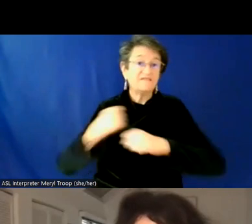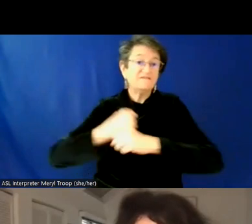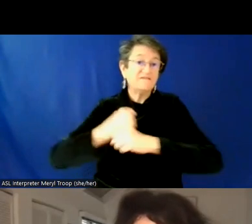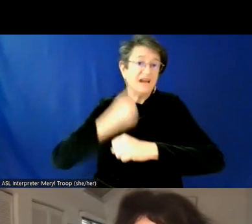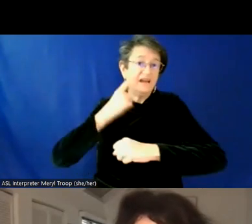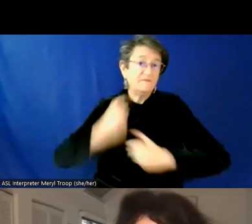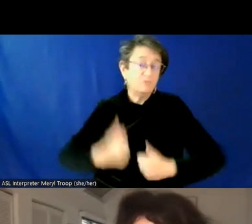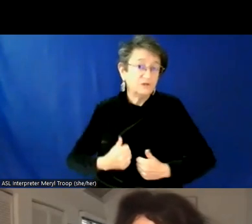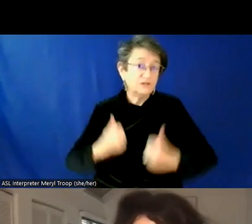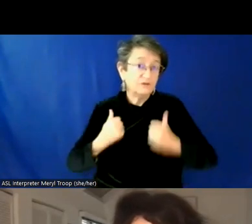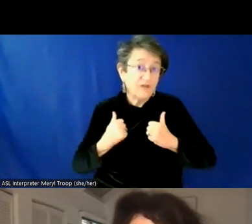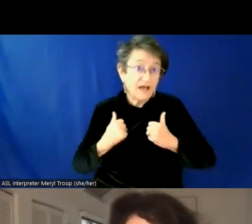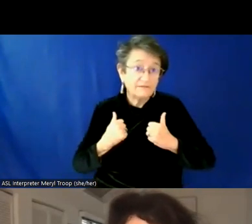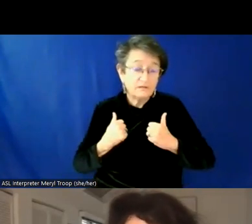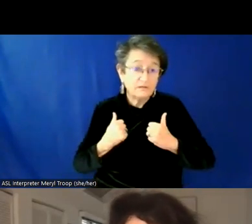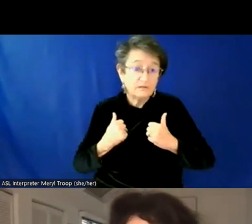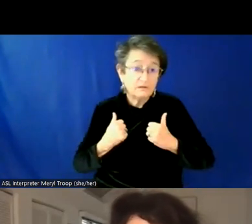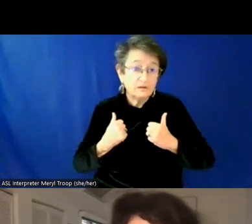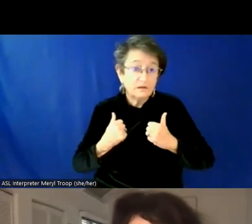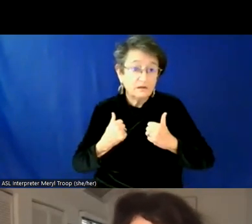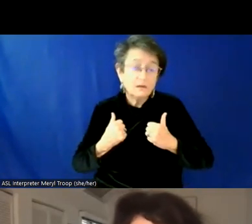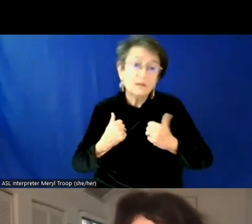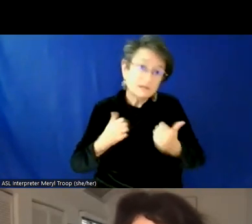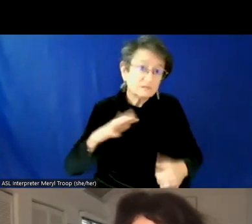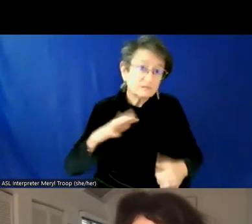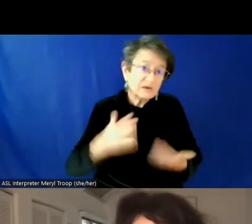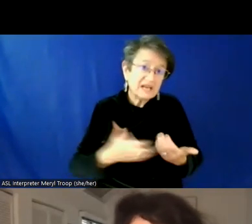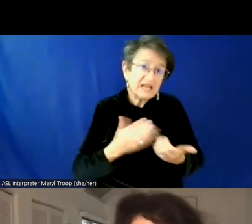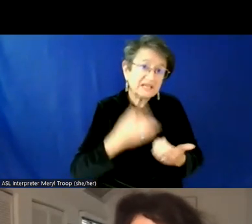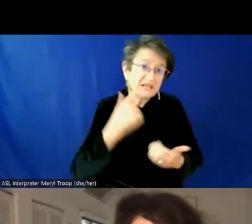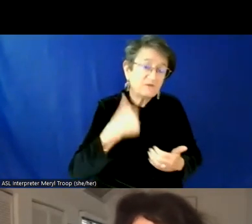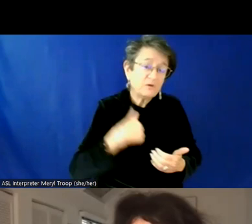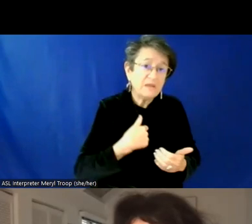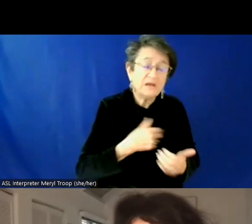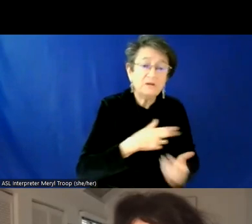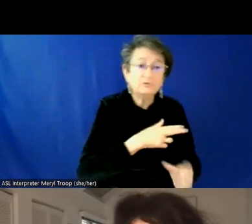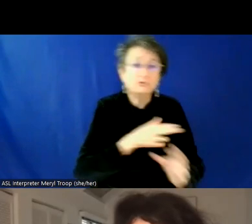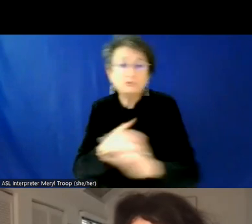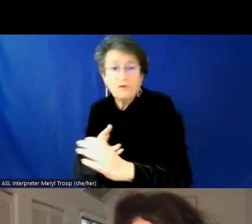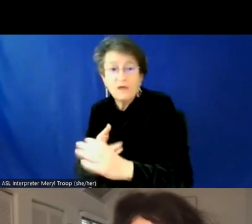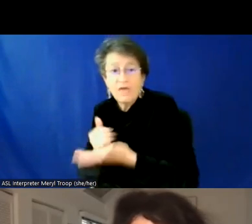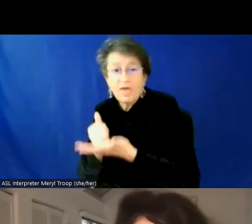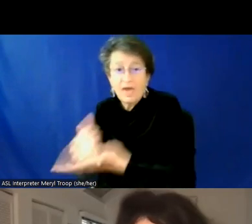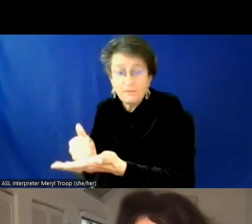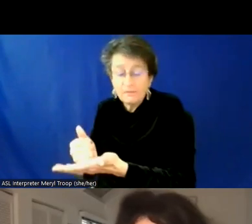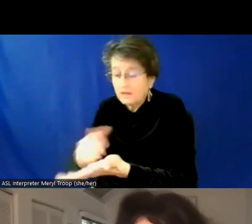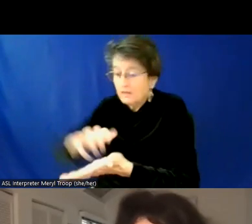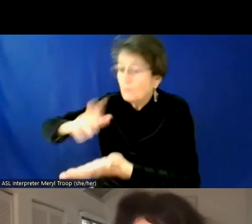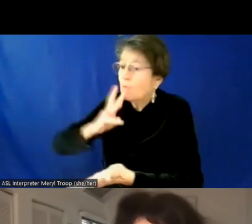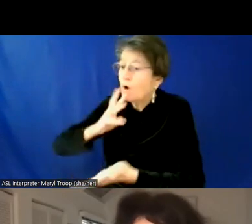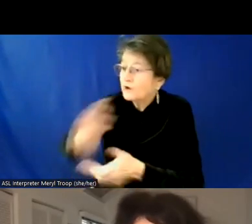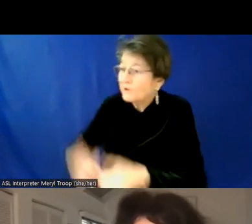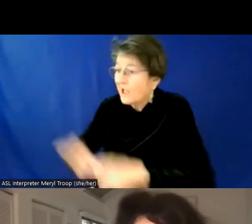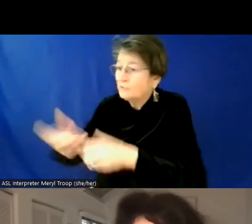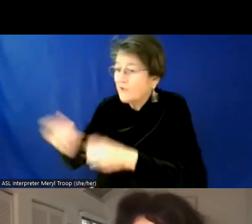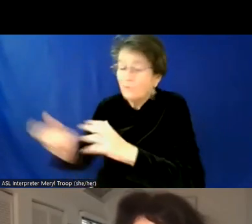so it's relatively easy for me to join them in their boat and ease the burden of bailing out that boat. So to me, that's allyship,